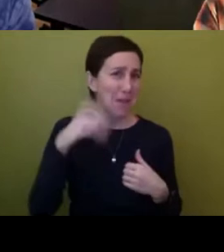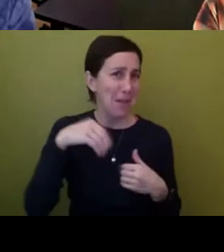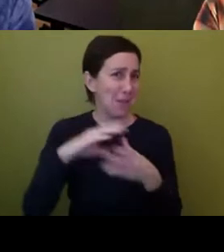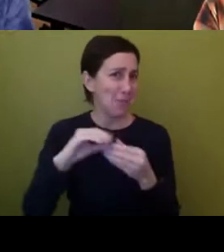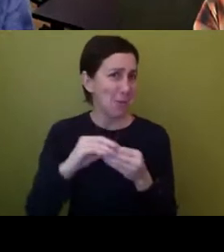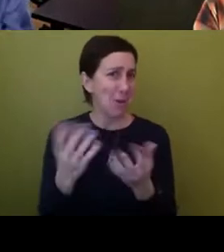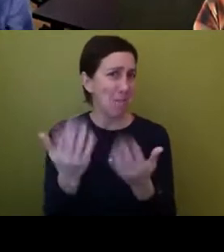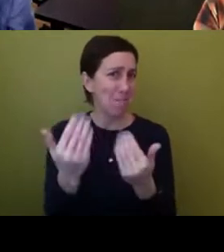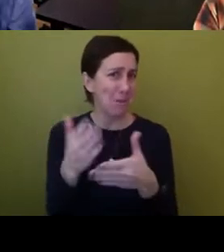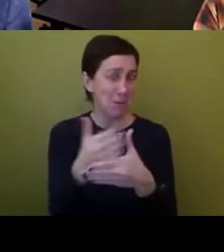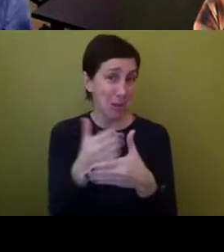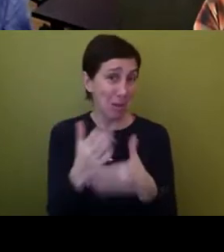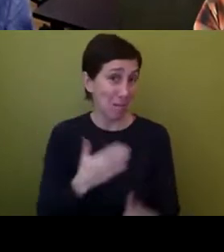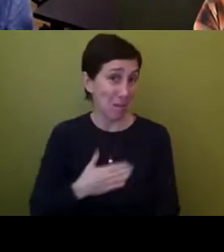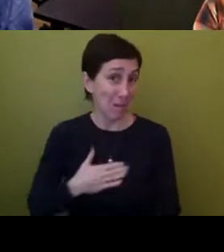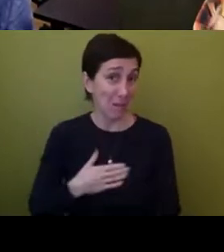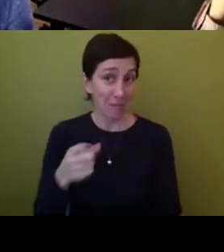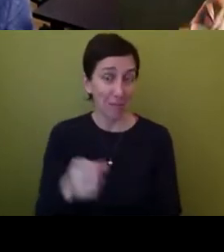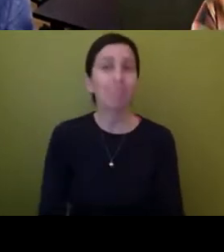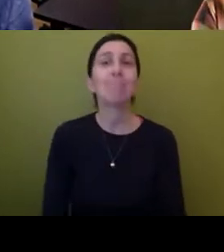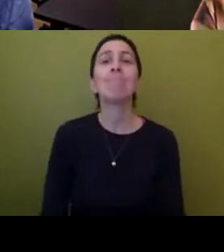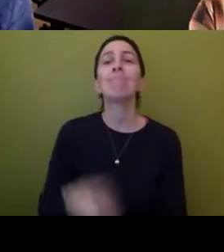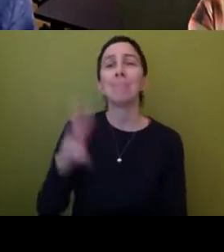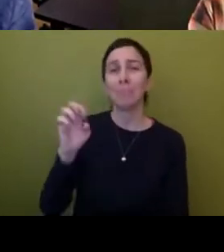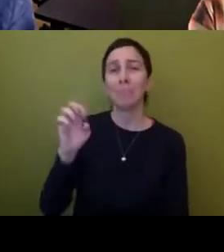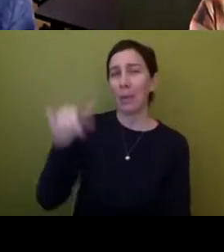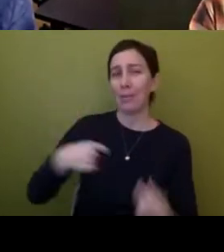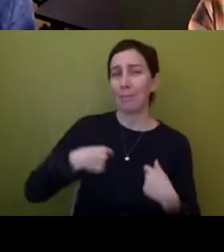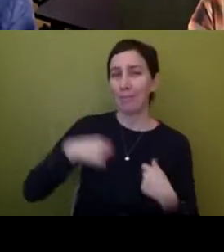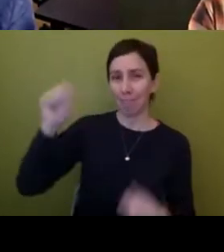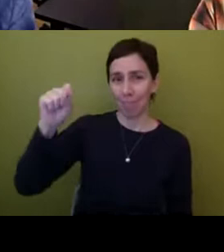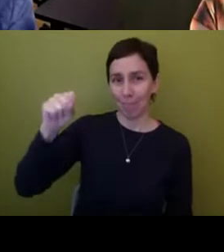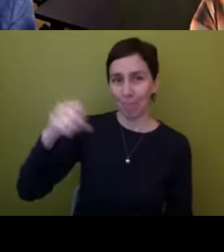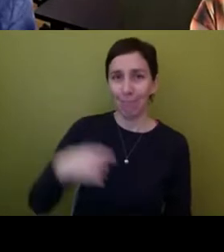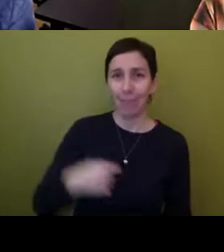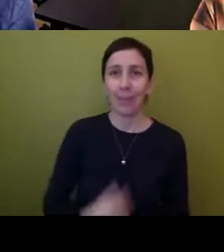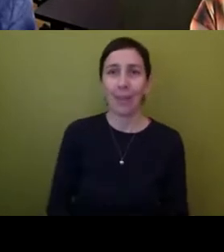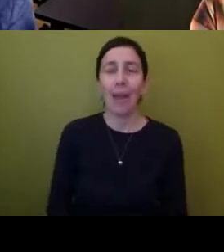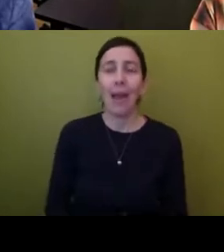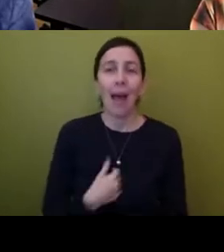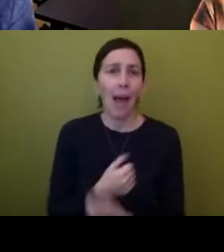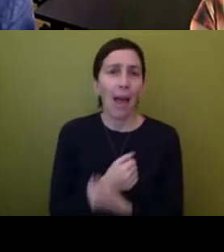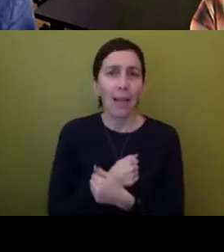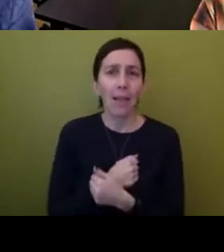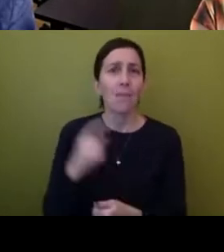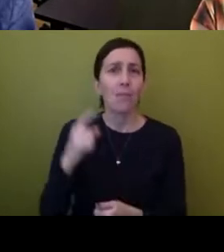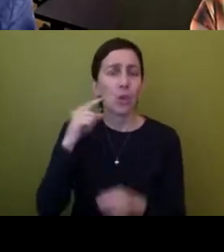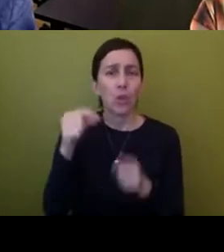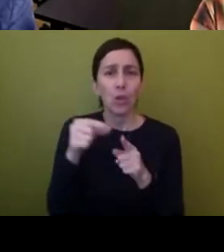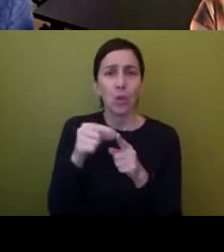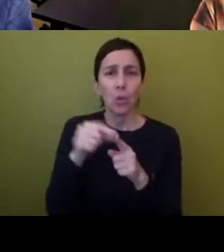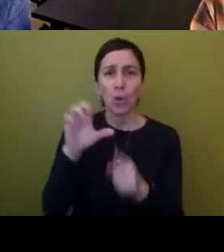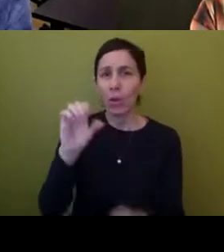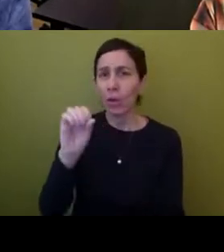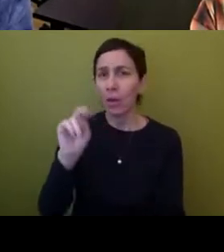so I wonder if you wanted to share that. Yeah, I'm, I really love hearing the word context because it's so important,